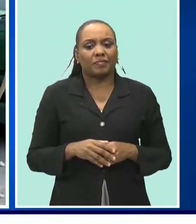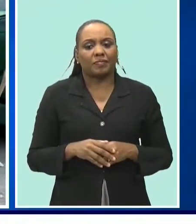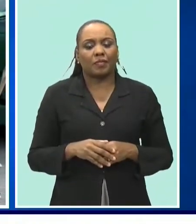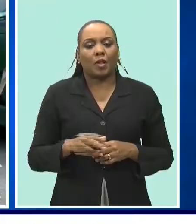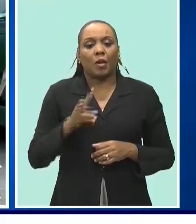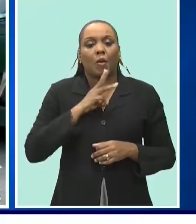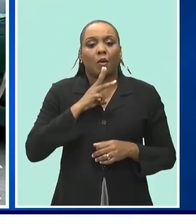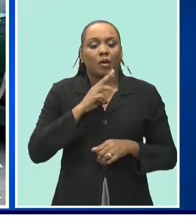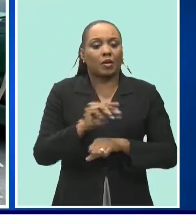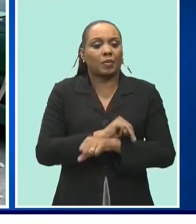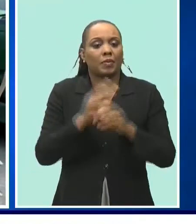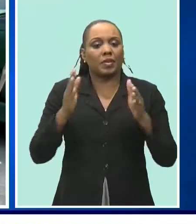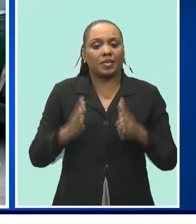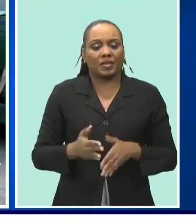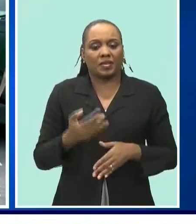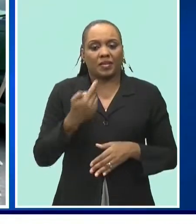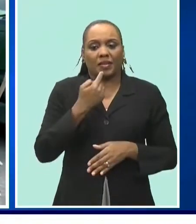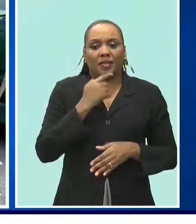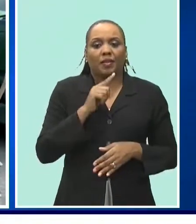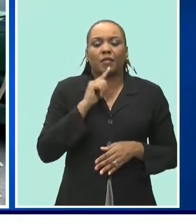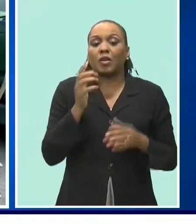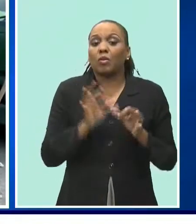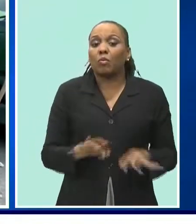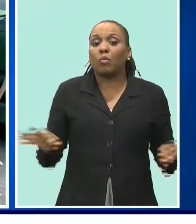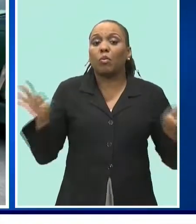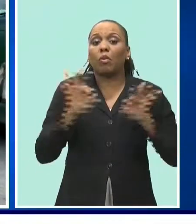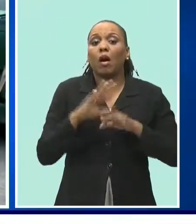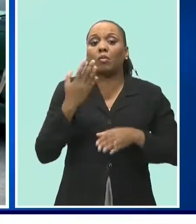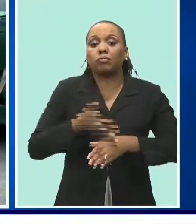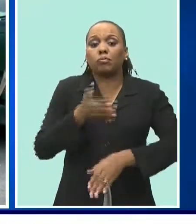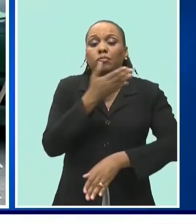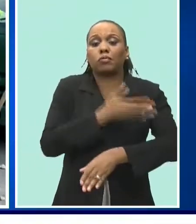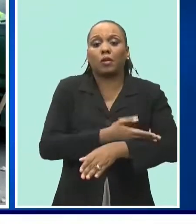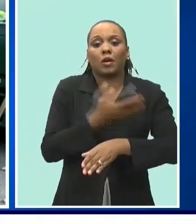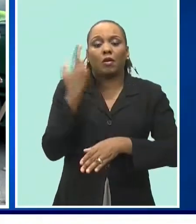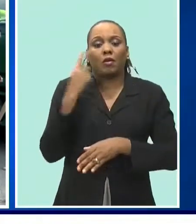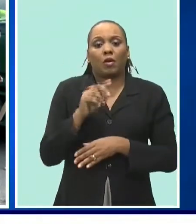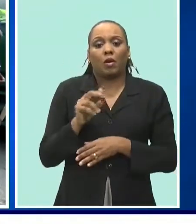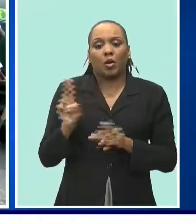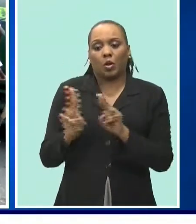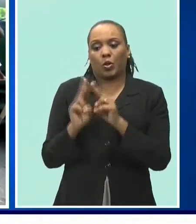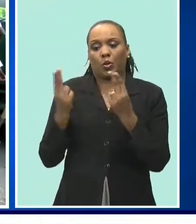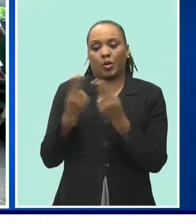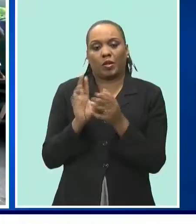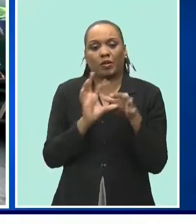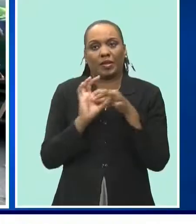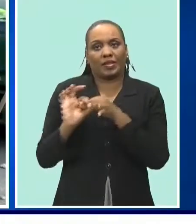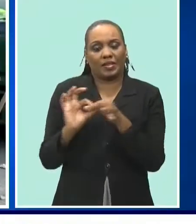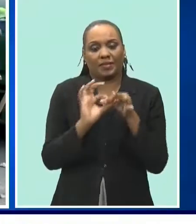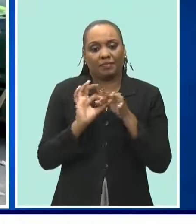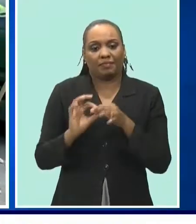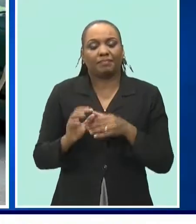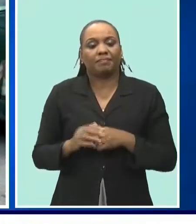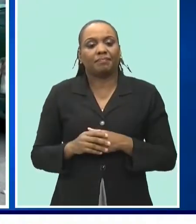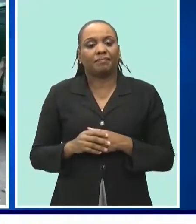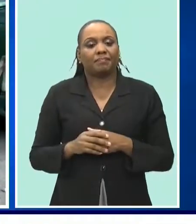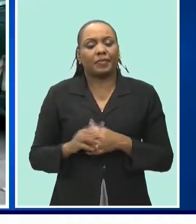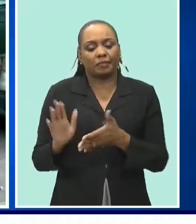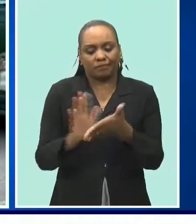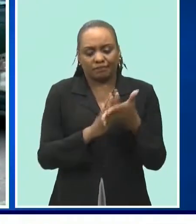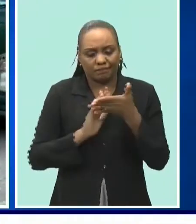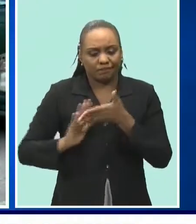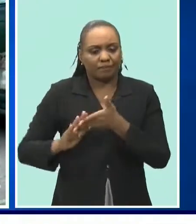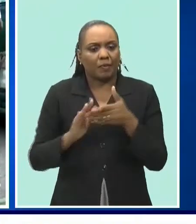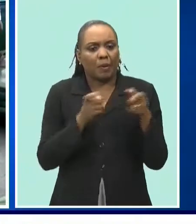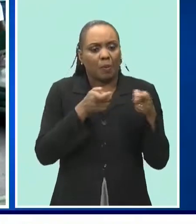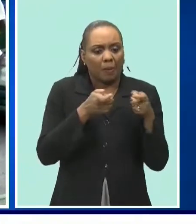minister wilfred abrams describes as significant improvements in union relations he commends the bwa's management